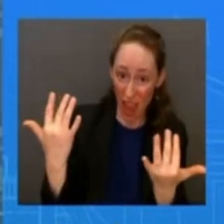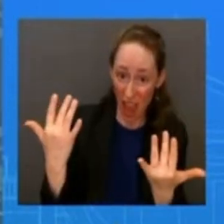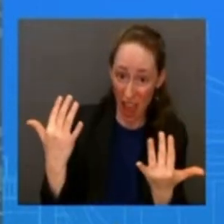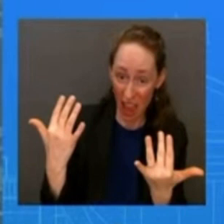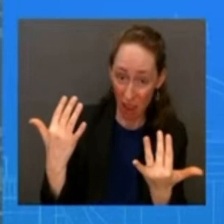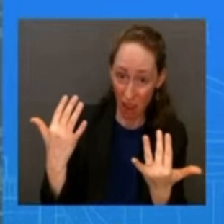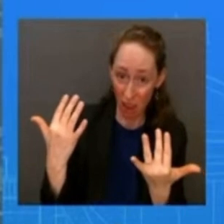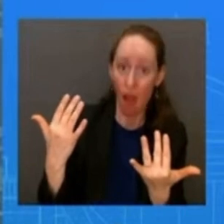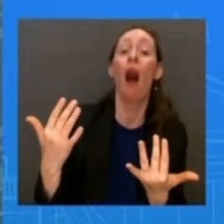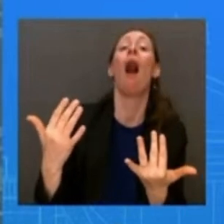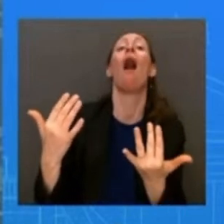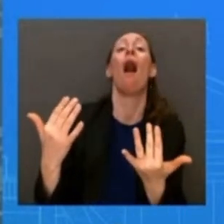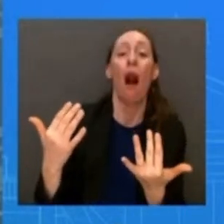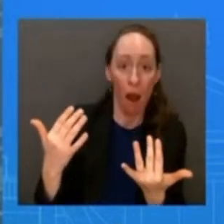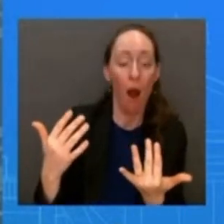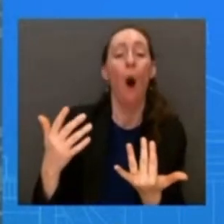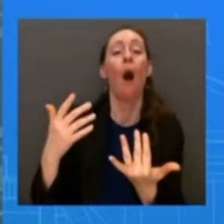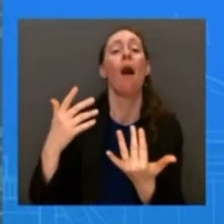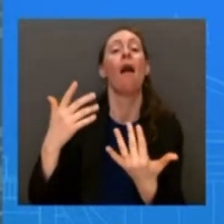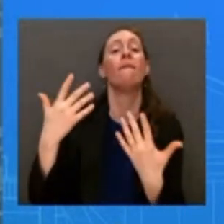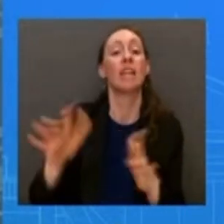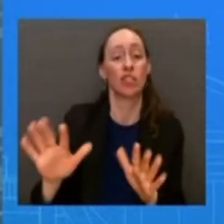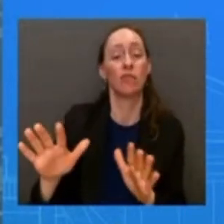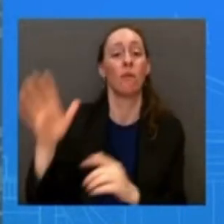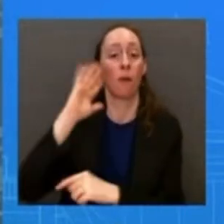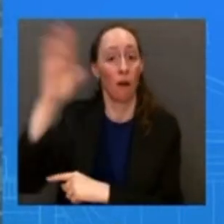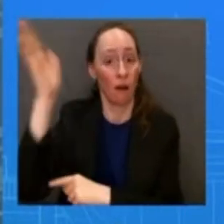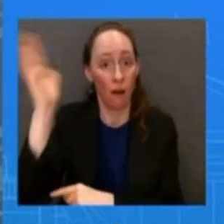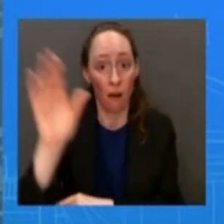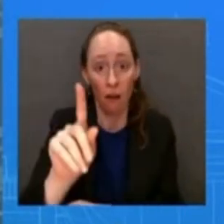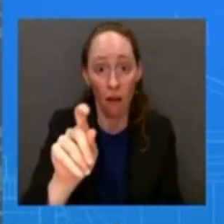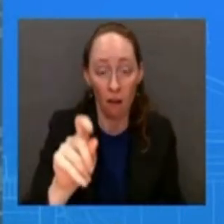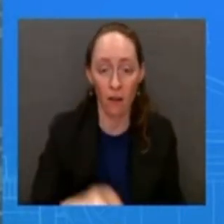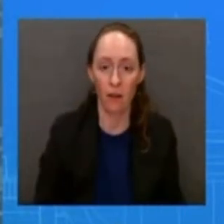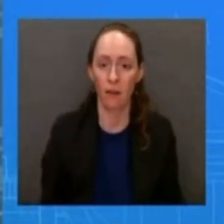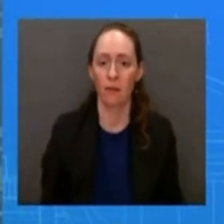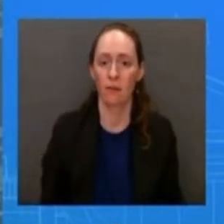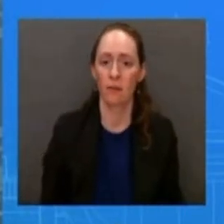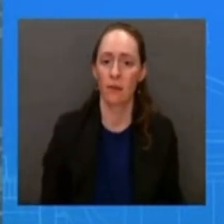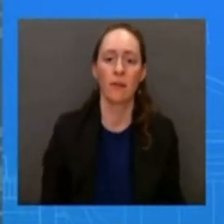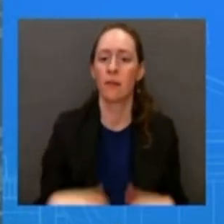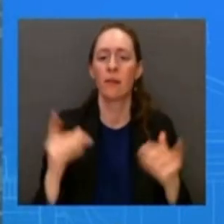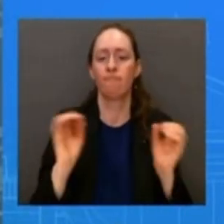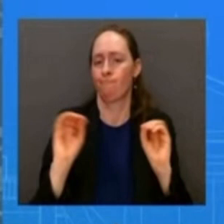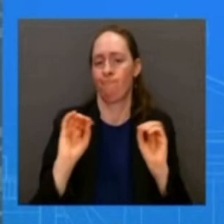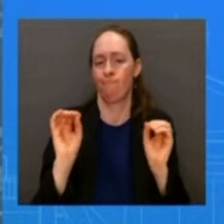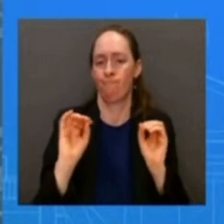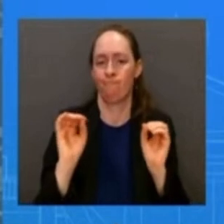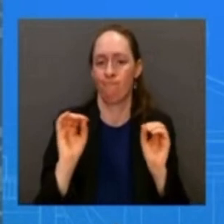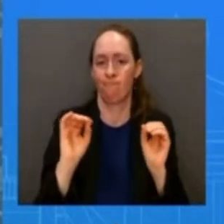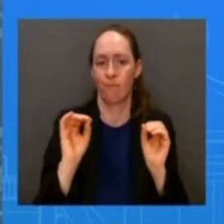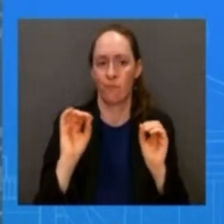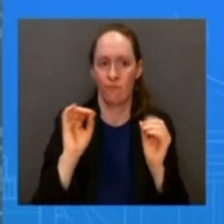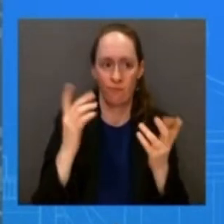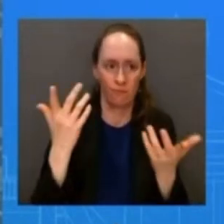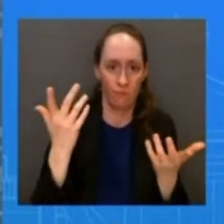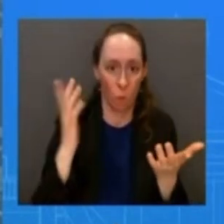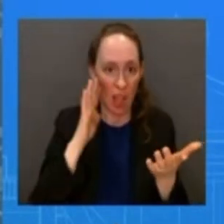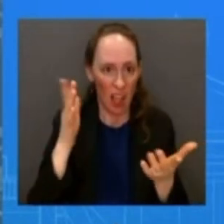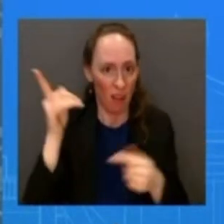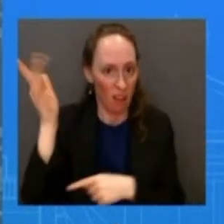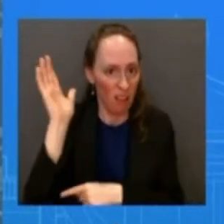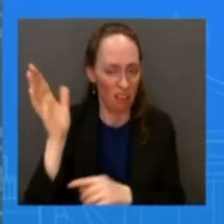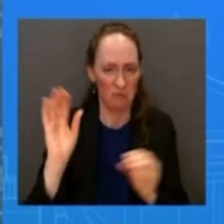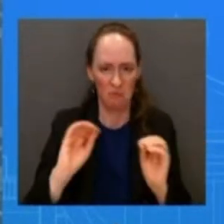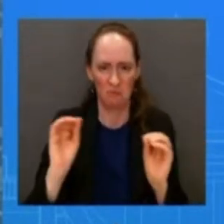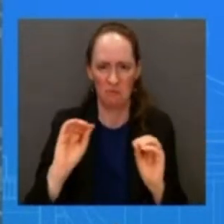read out or to share about a statement or remarks from the president again he takes this very seriously he's being uh kept uh